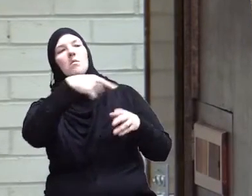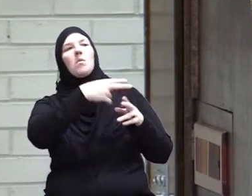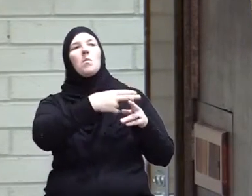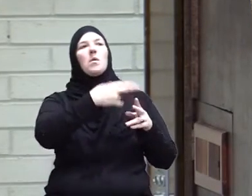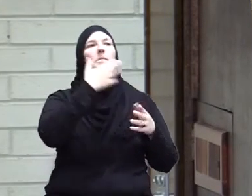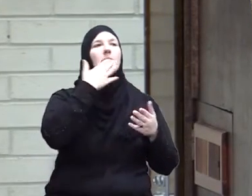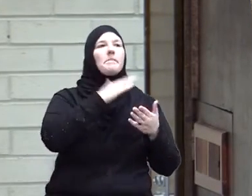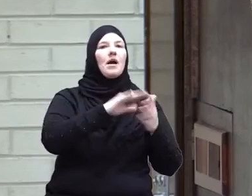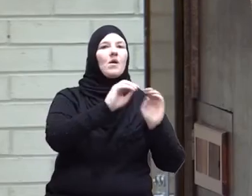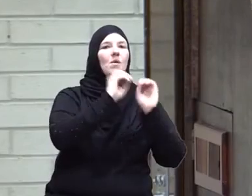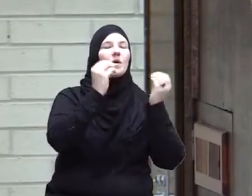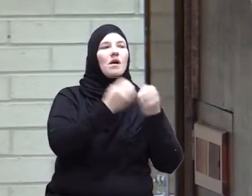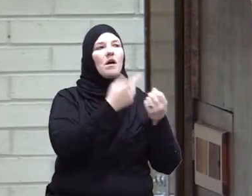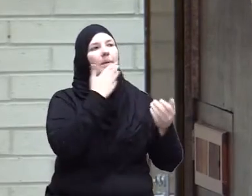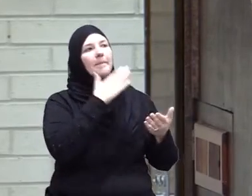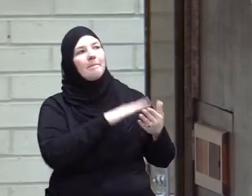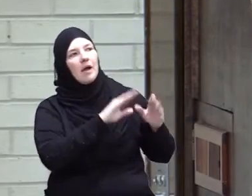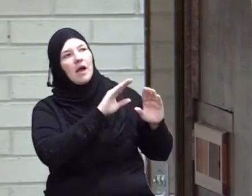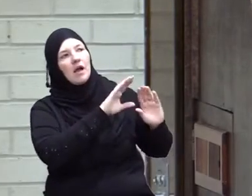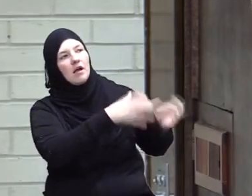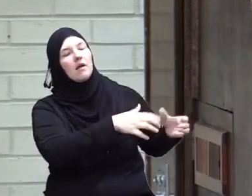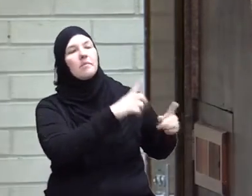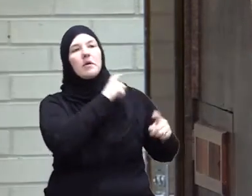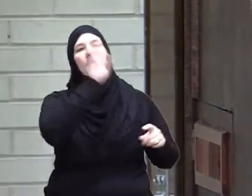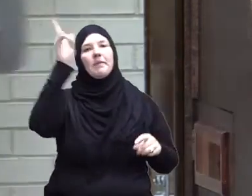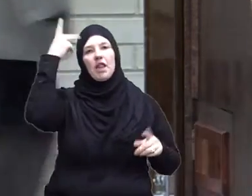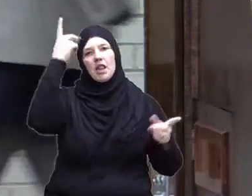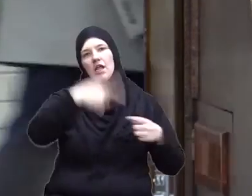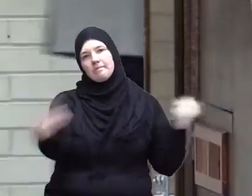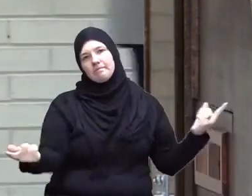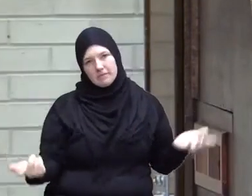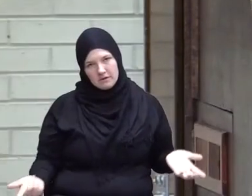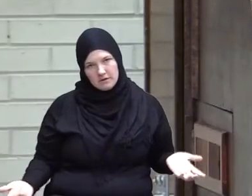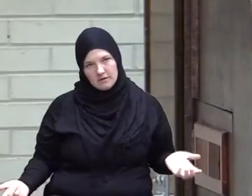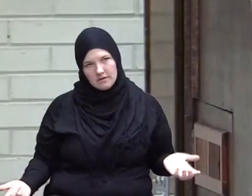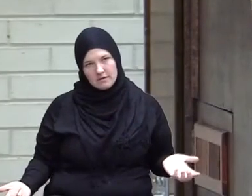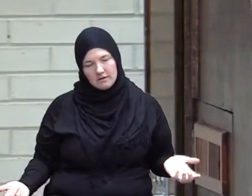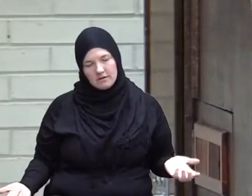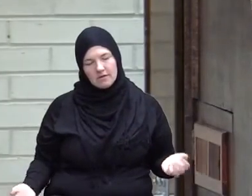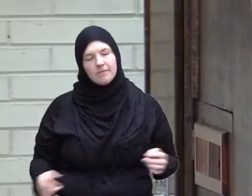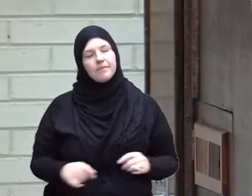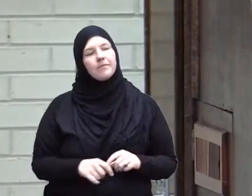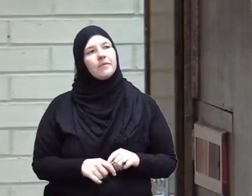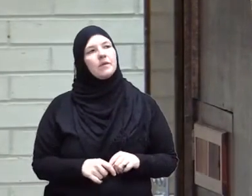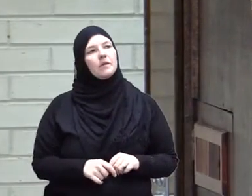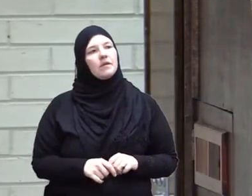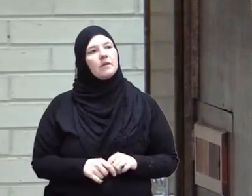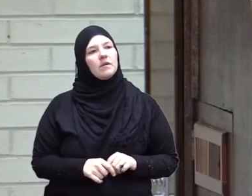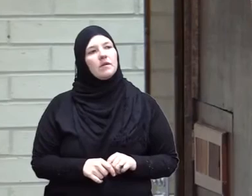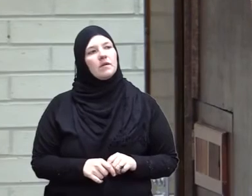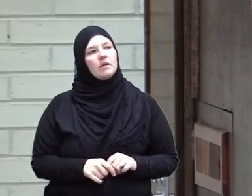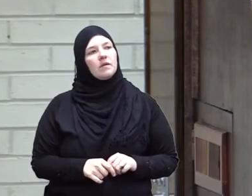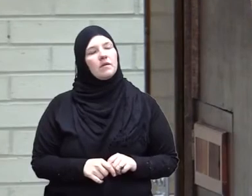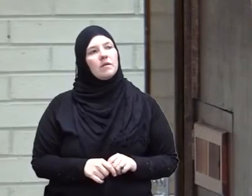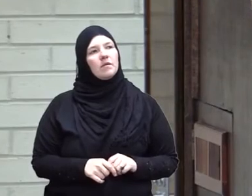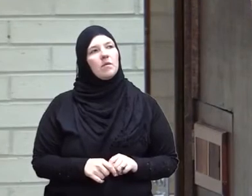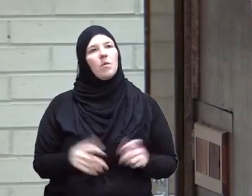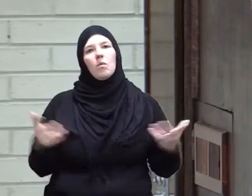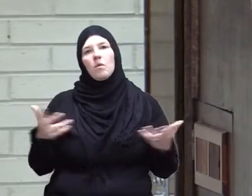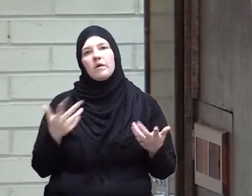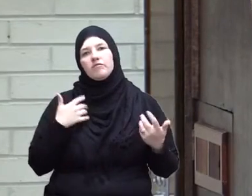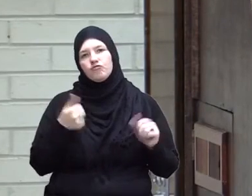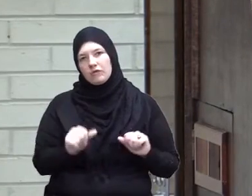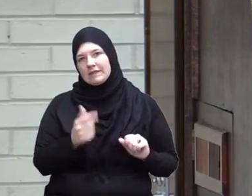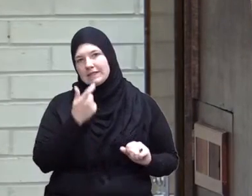organization because they are political opposition so what I am trying to do is to